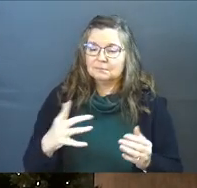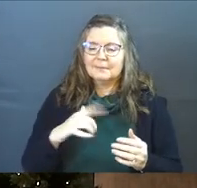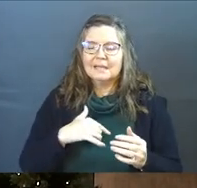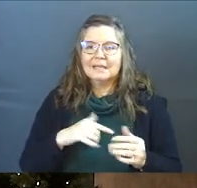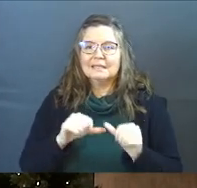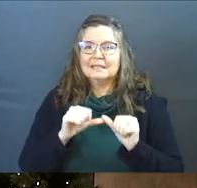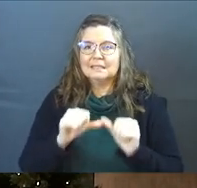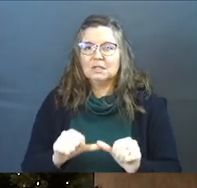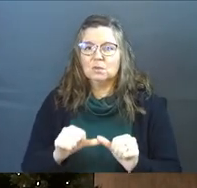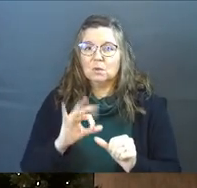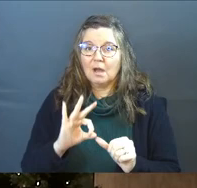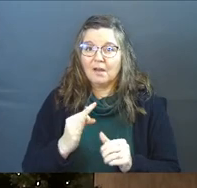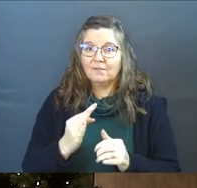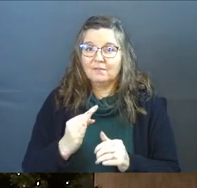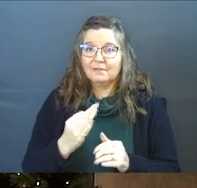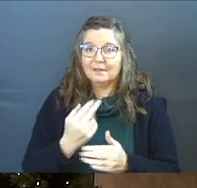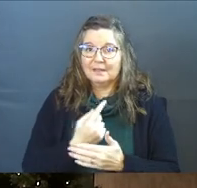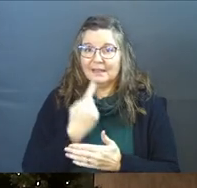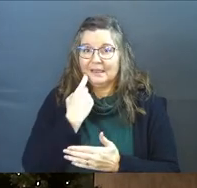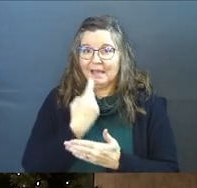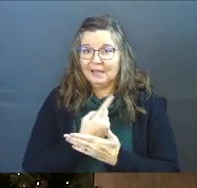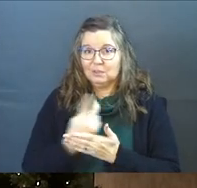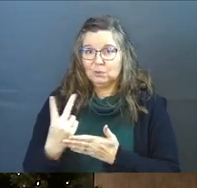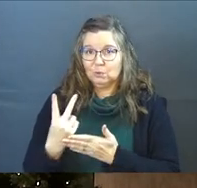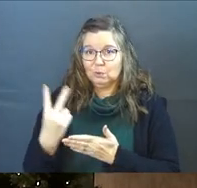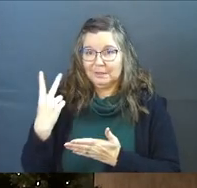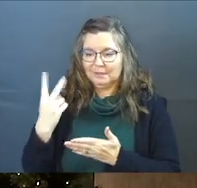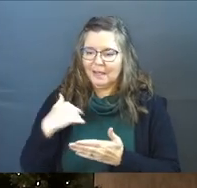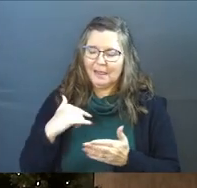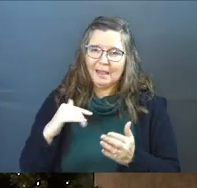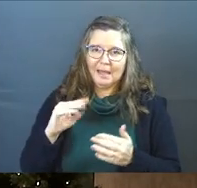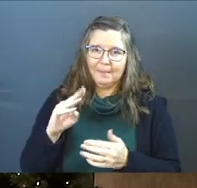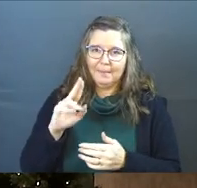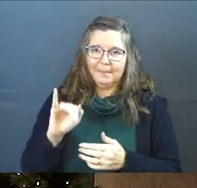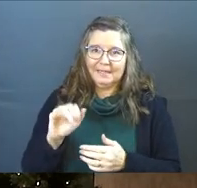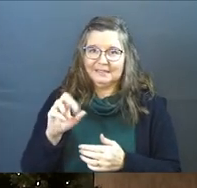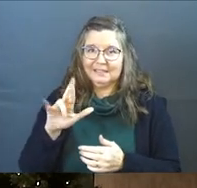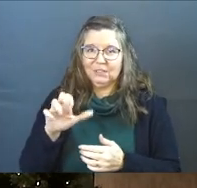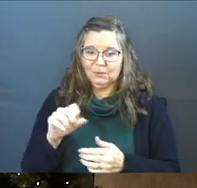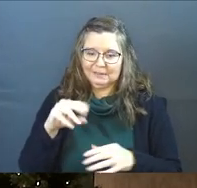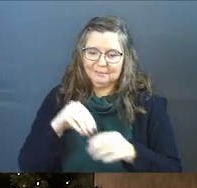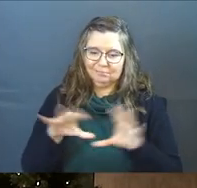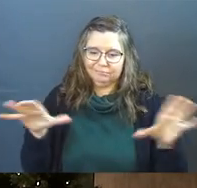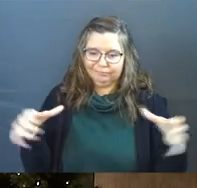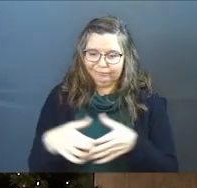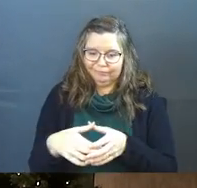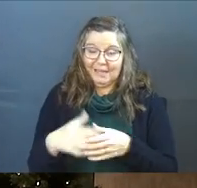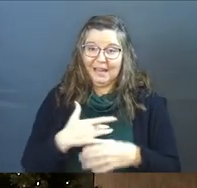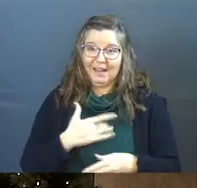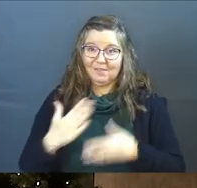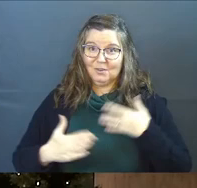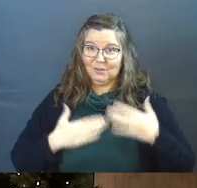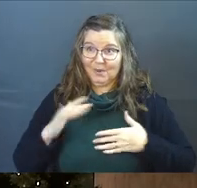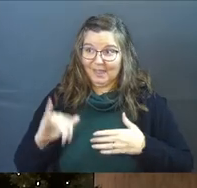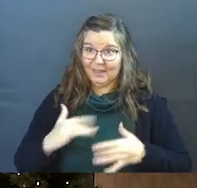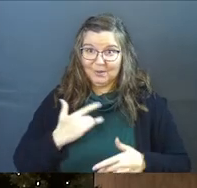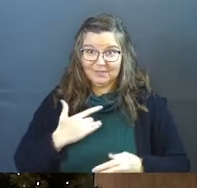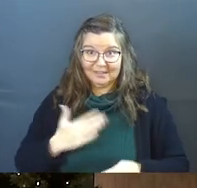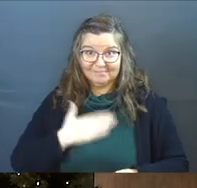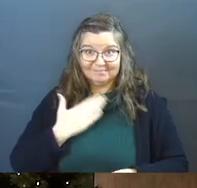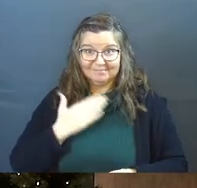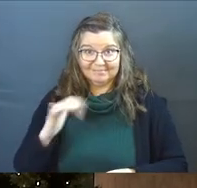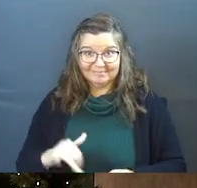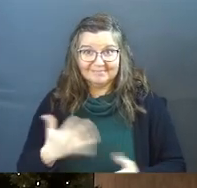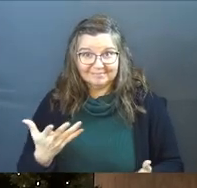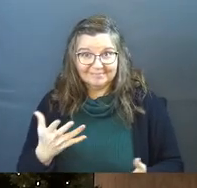is a continuation of the last two weeks. It's like a mini-series inside a series, and I feel a lot of joy at that. Do you feel joy